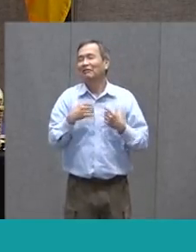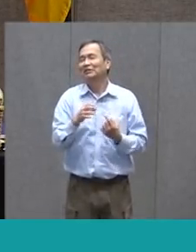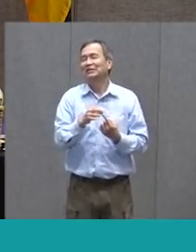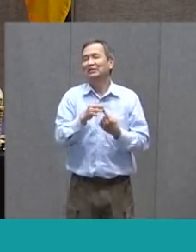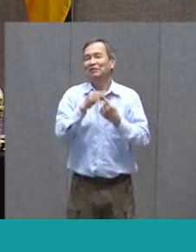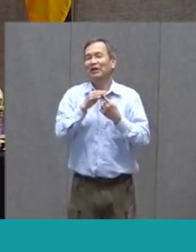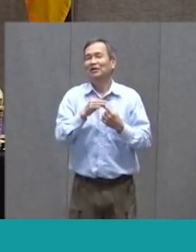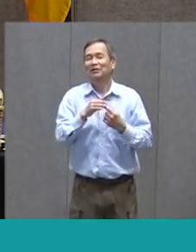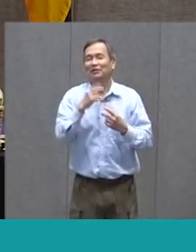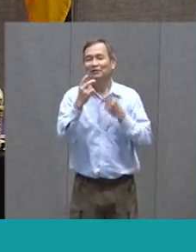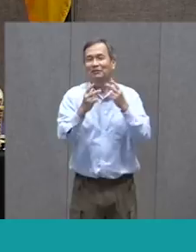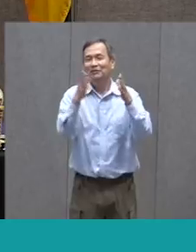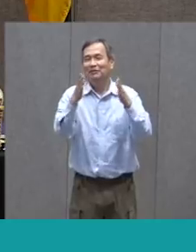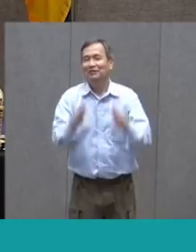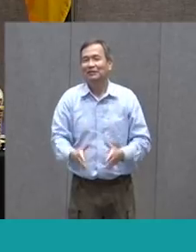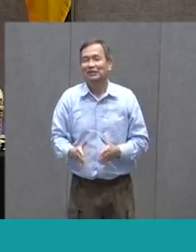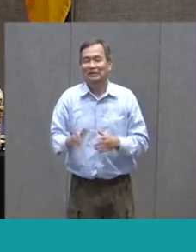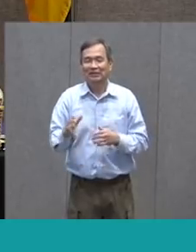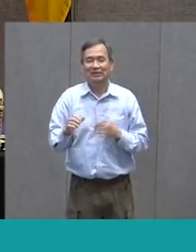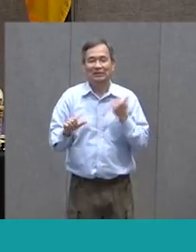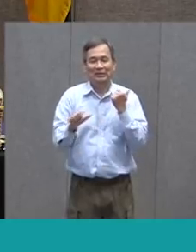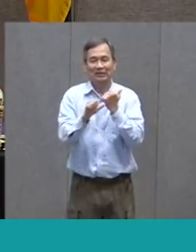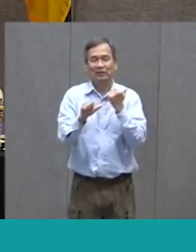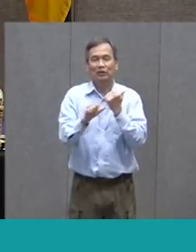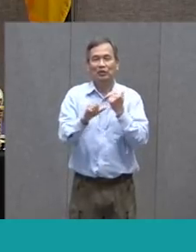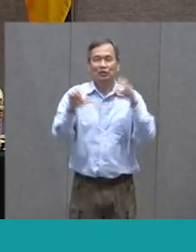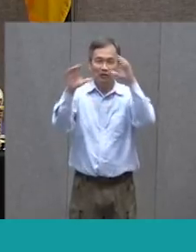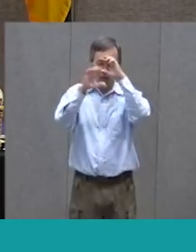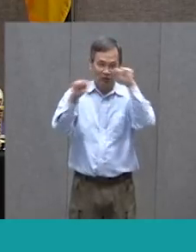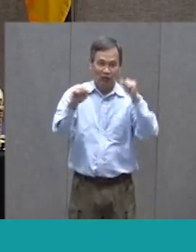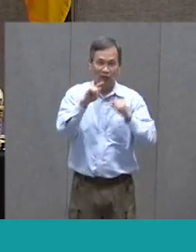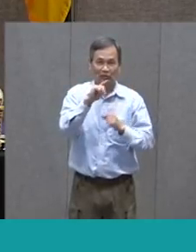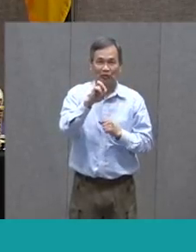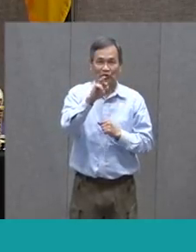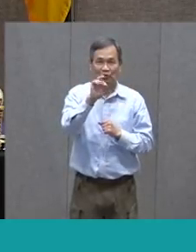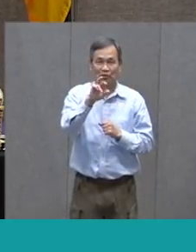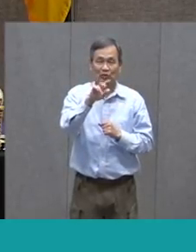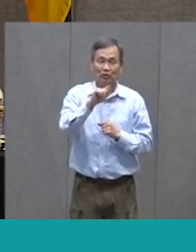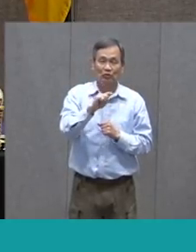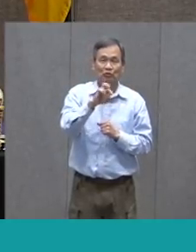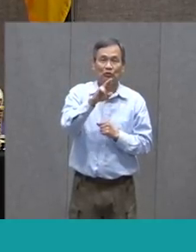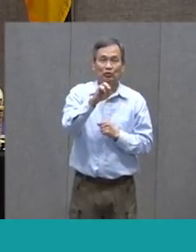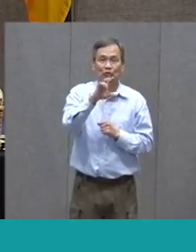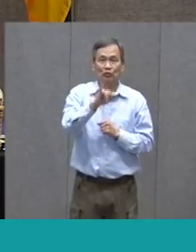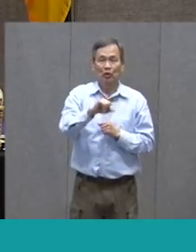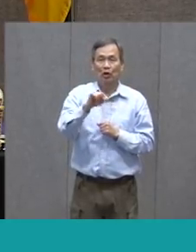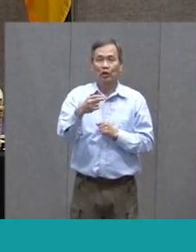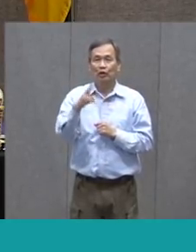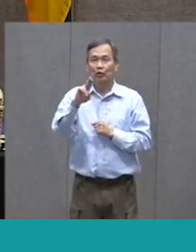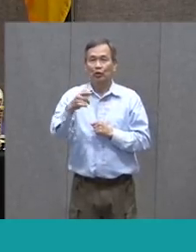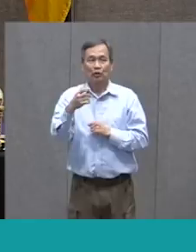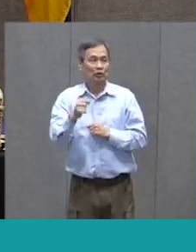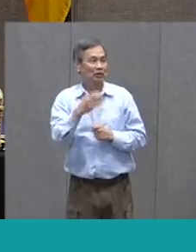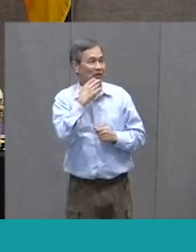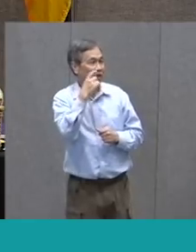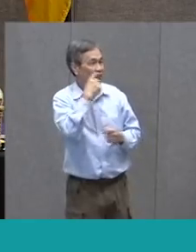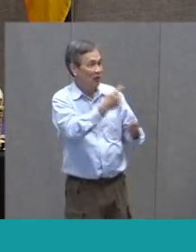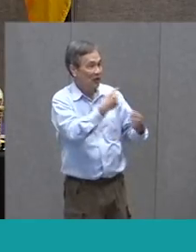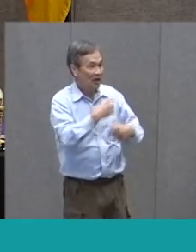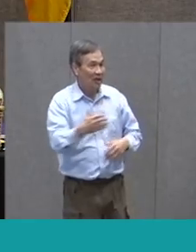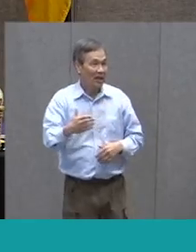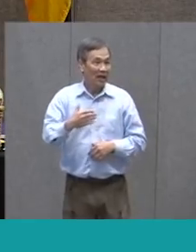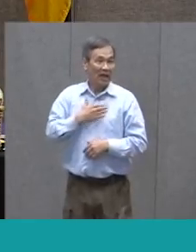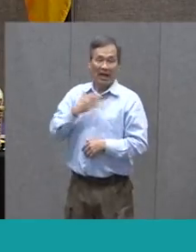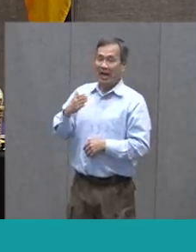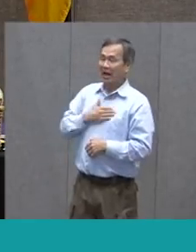special guest. Our associate superintendent, Mr. Troy Hughes, is here with us today. Thanks for coming. Hey, thank you very much for inviting me, glad to be